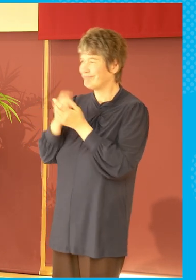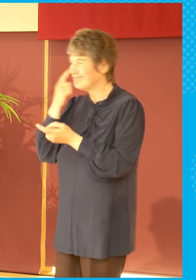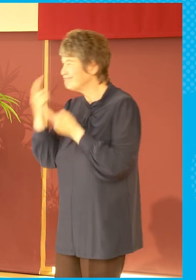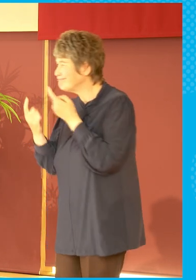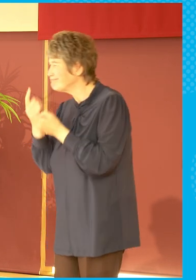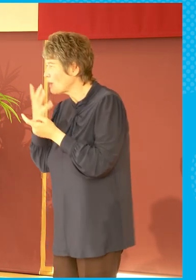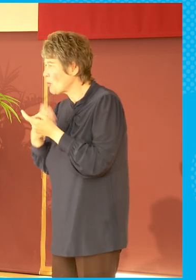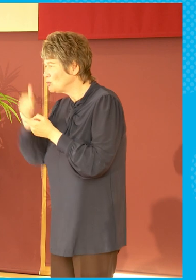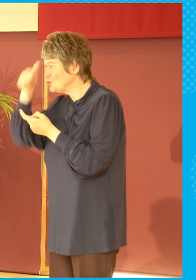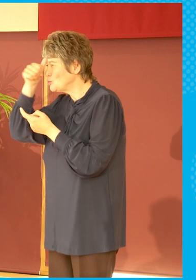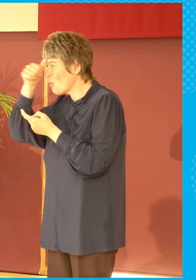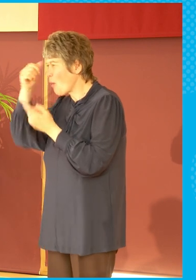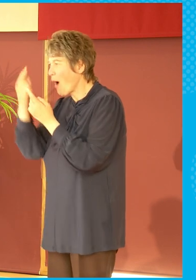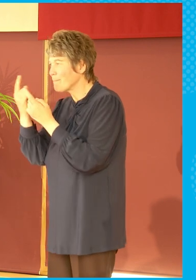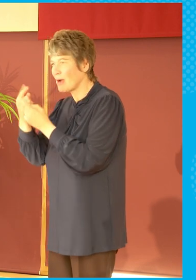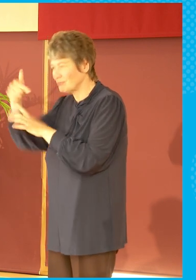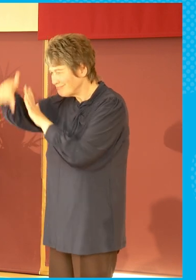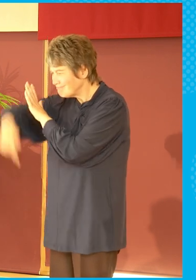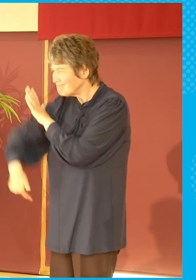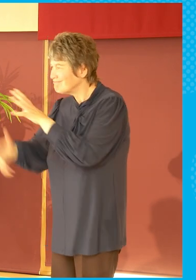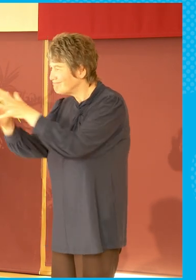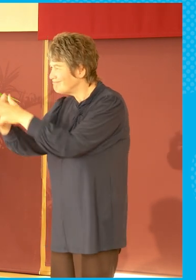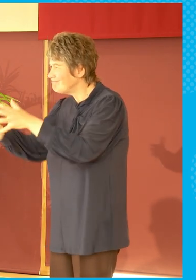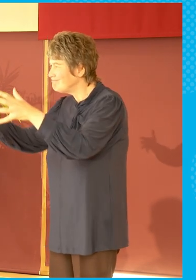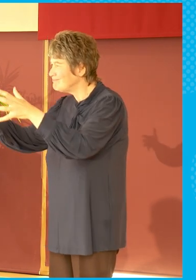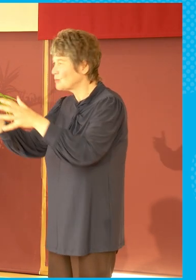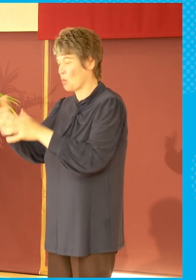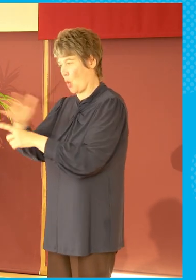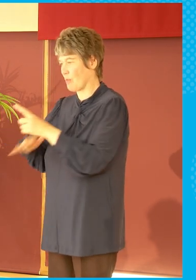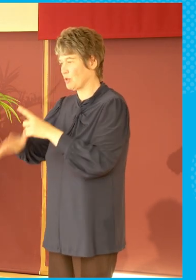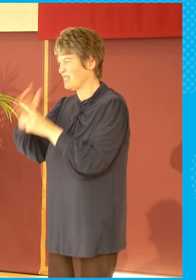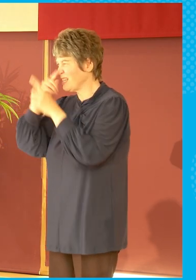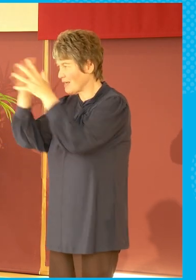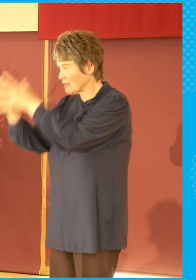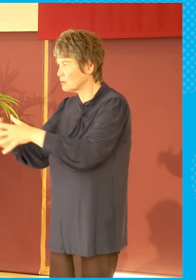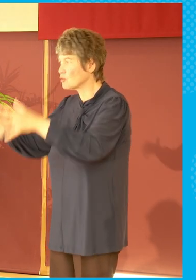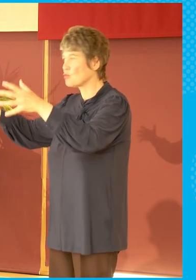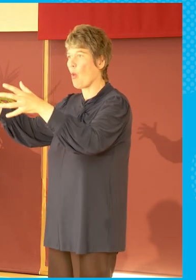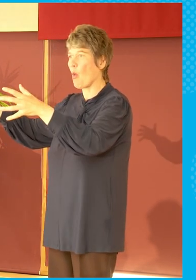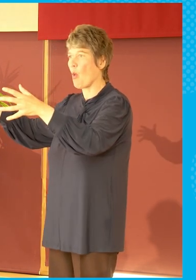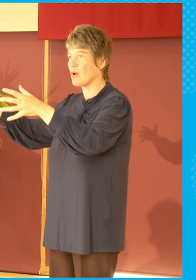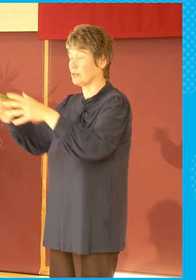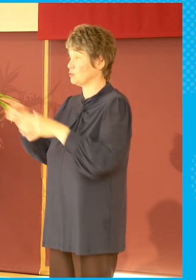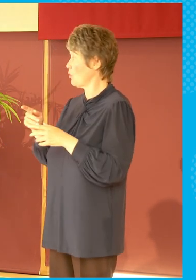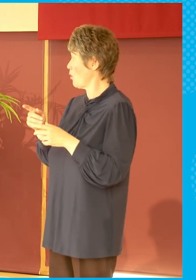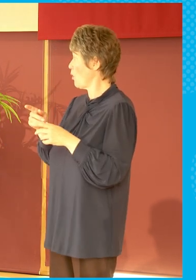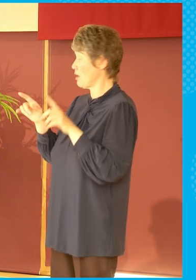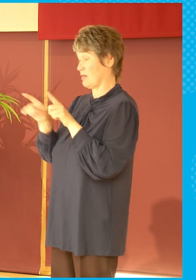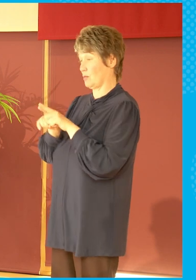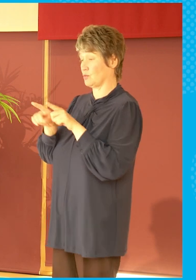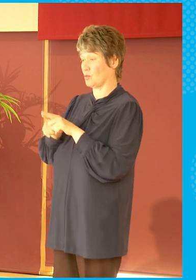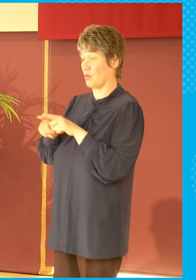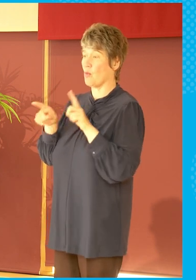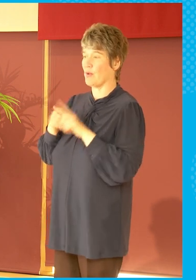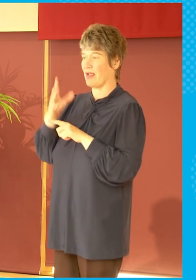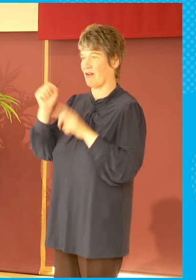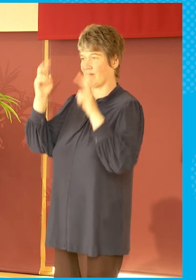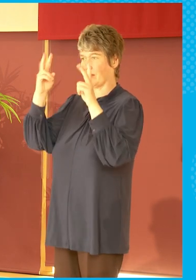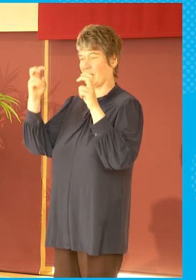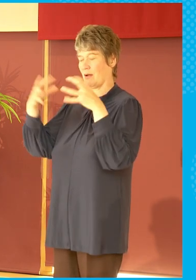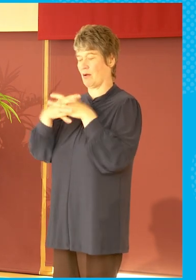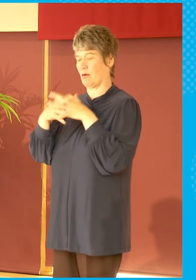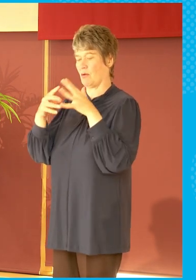grow. And that's kind of indirectly our new watering hole, in a sense, where you would